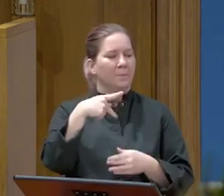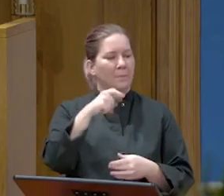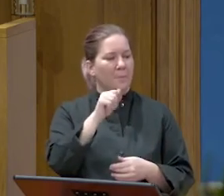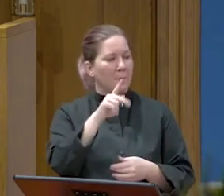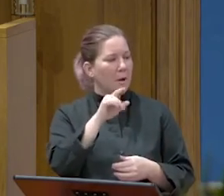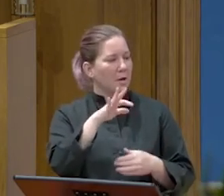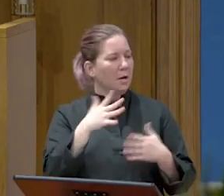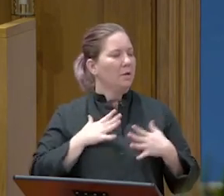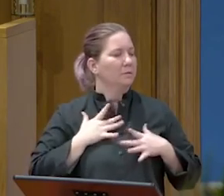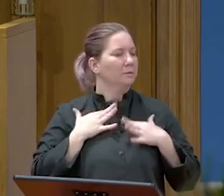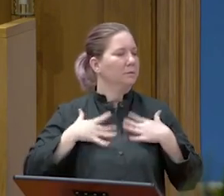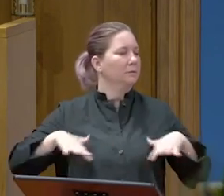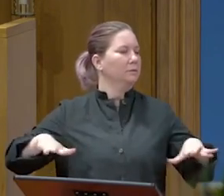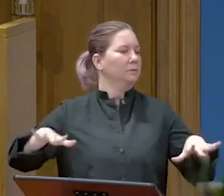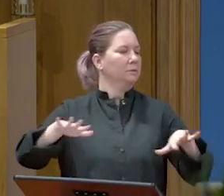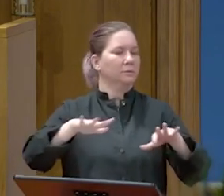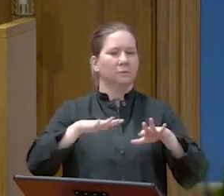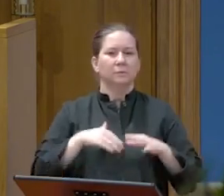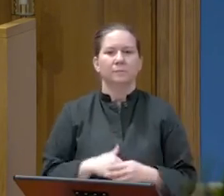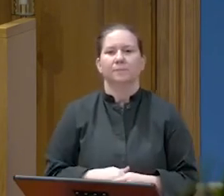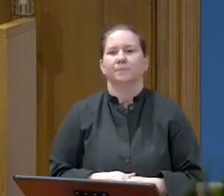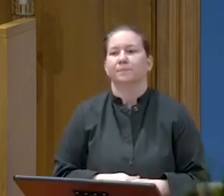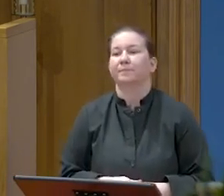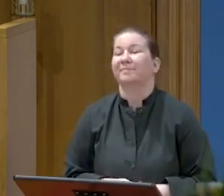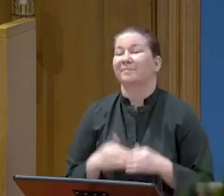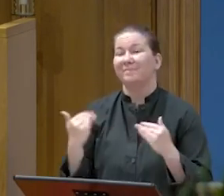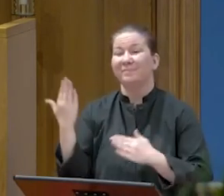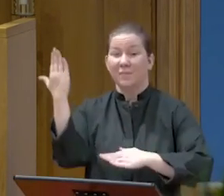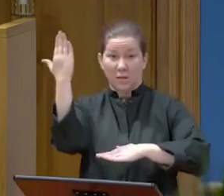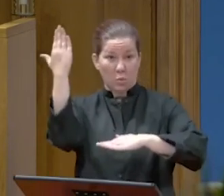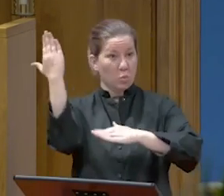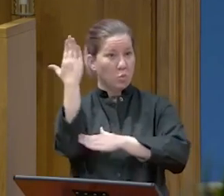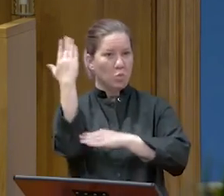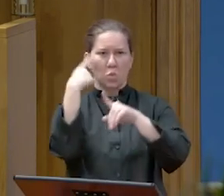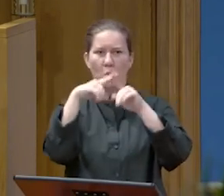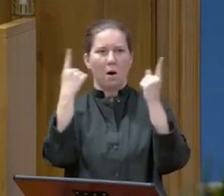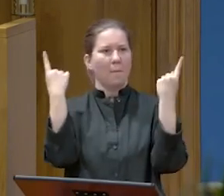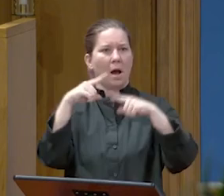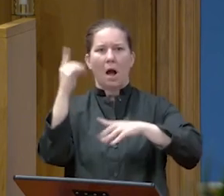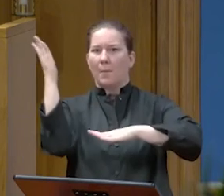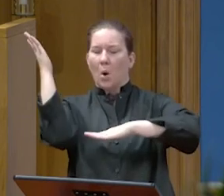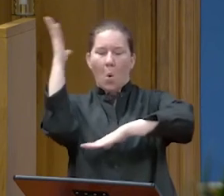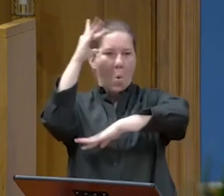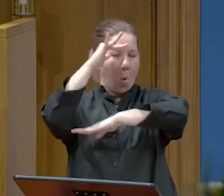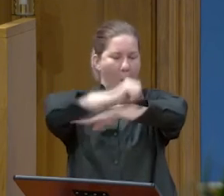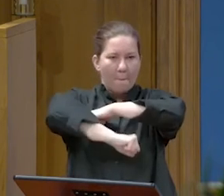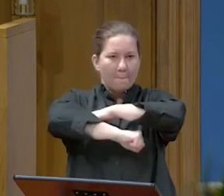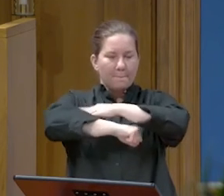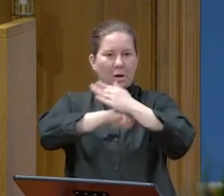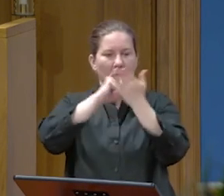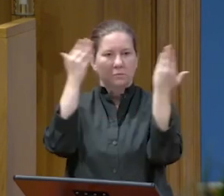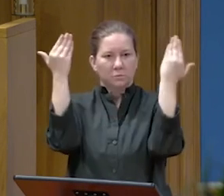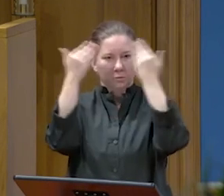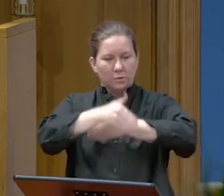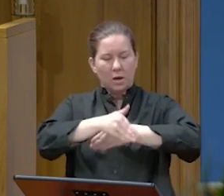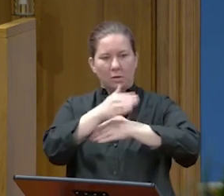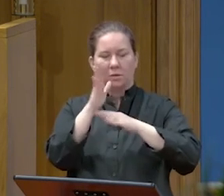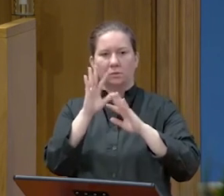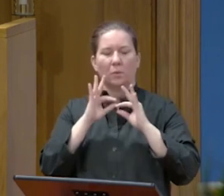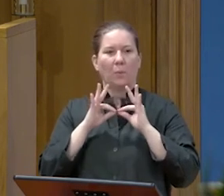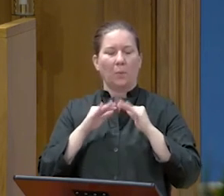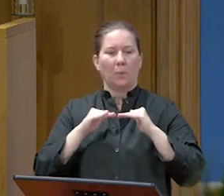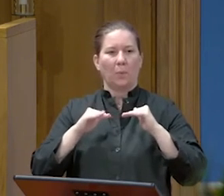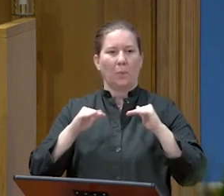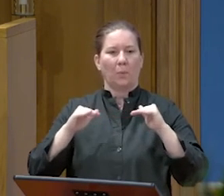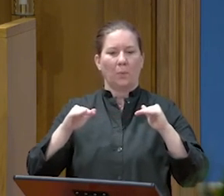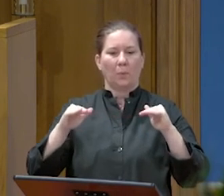It was now about noon, and darkness came over the whole land until three in the afternoon, while